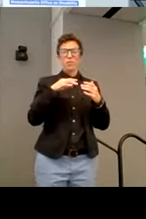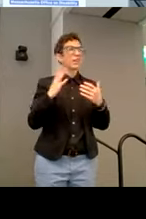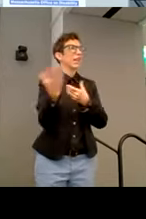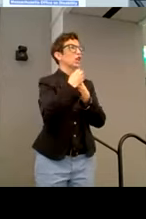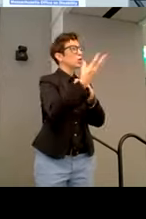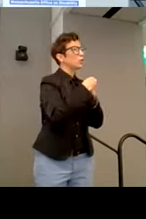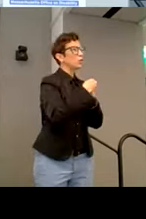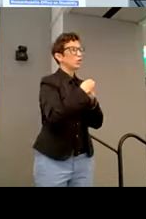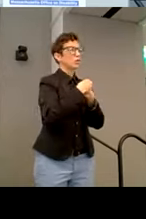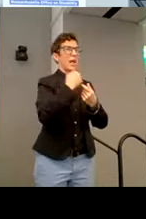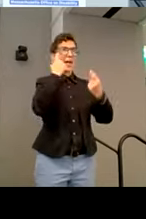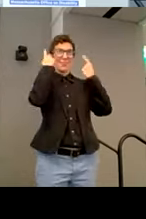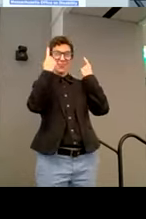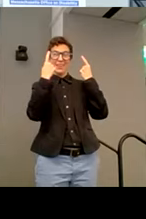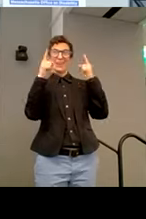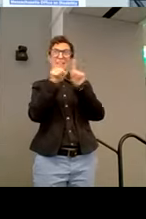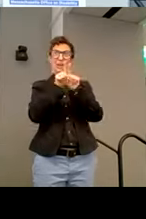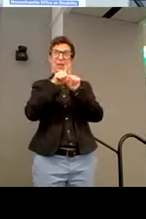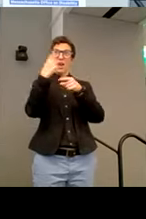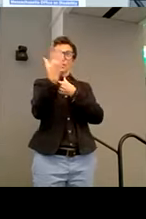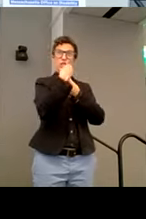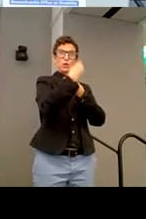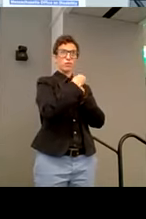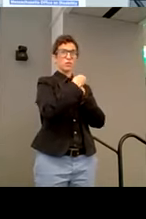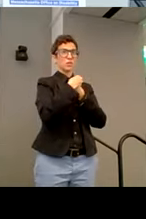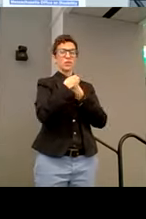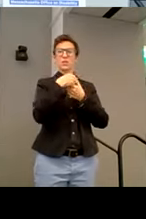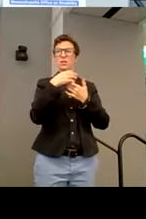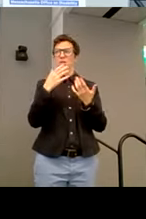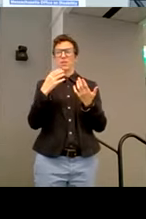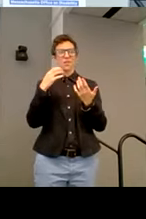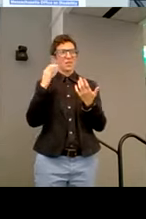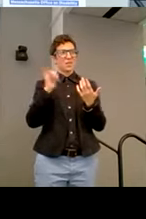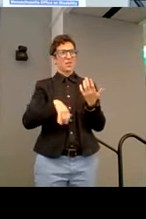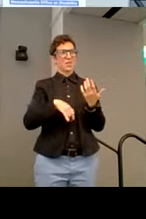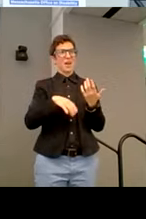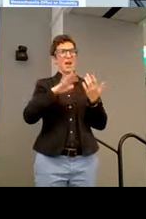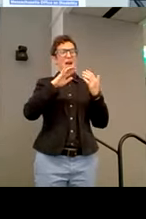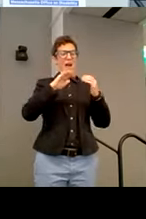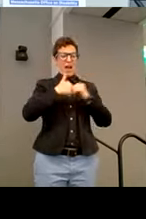and thinking inclusively as we offer our services online.